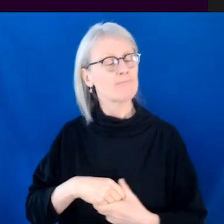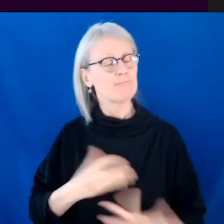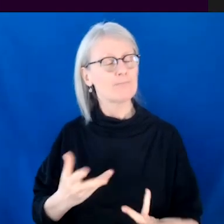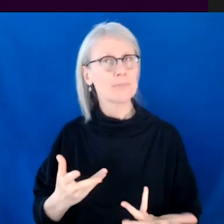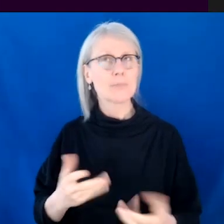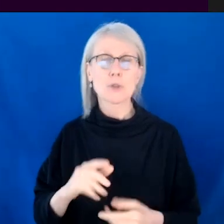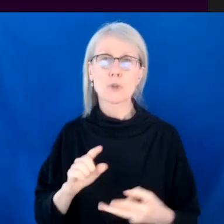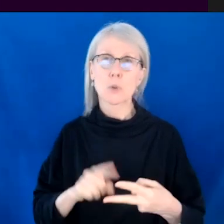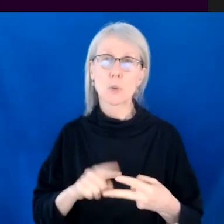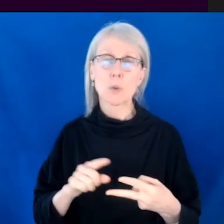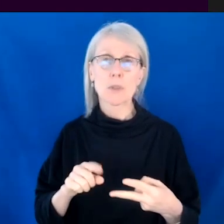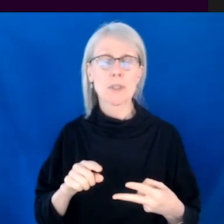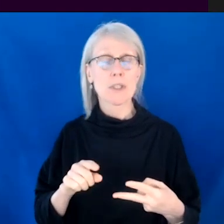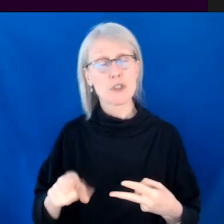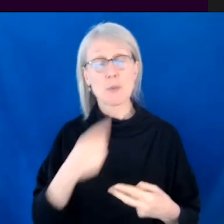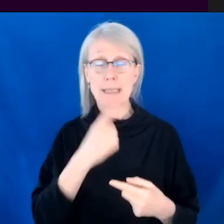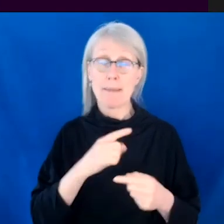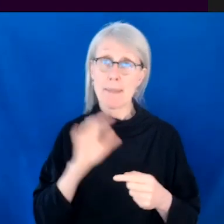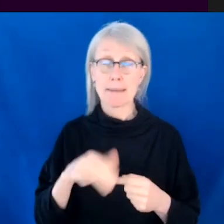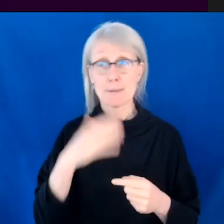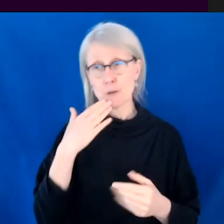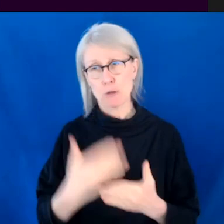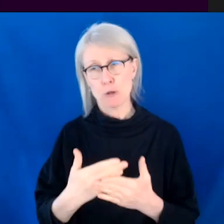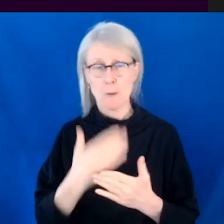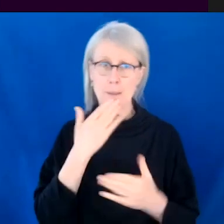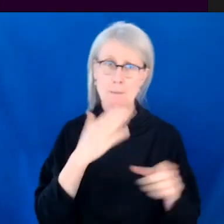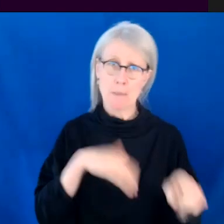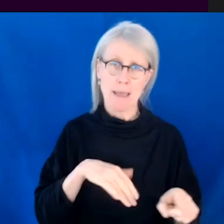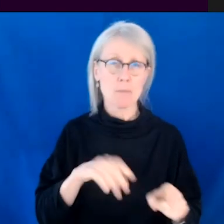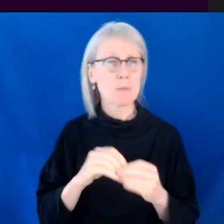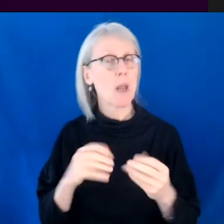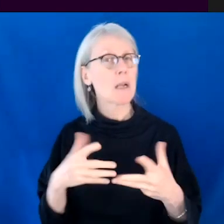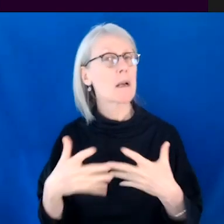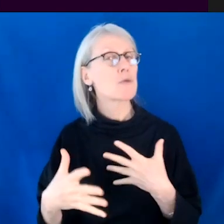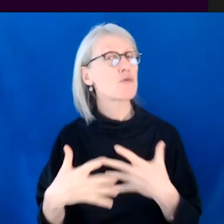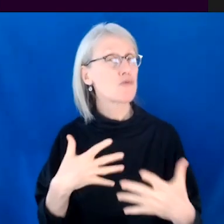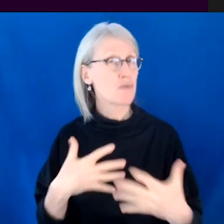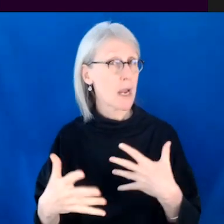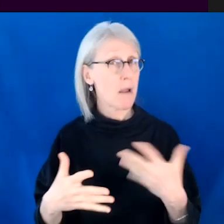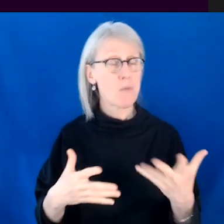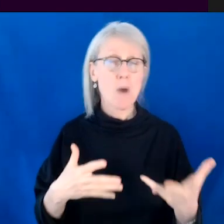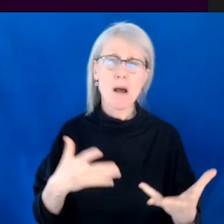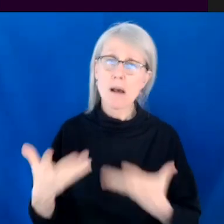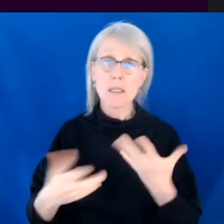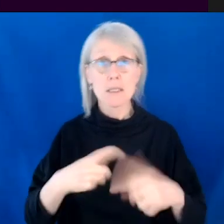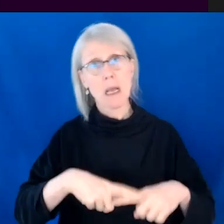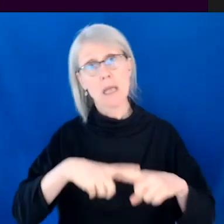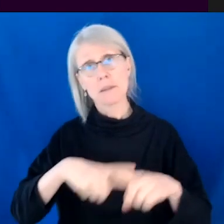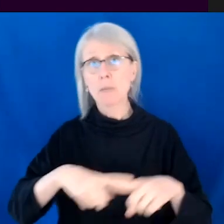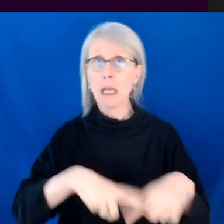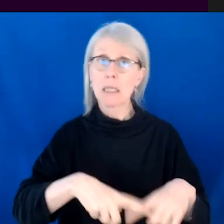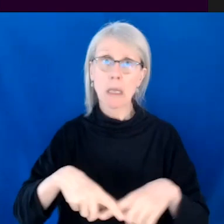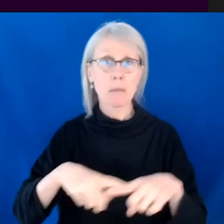wasn't just that she was like, this is good. This is bad. But there was nuance there for her, you know? And so there was a